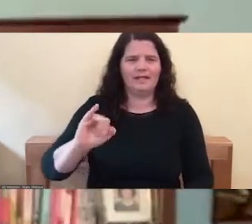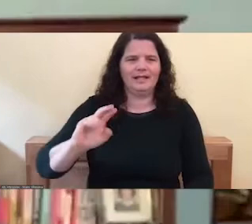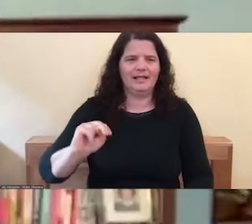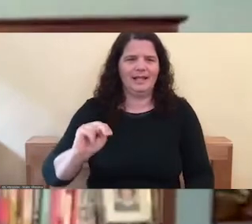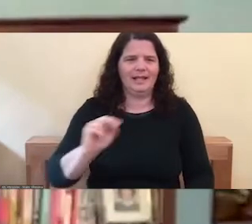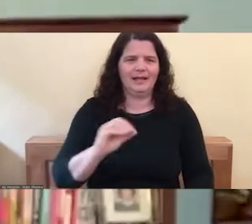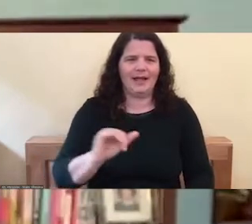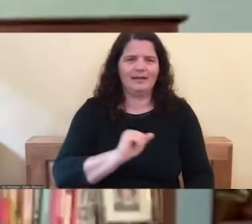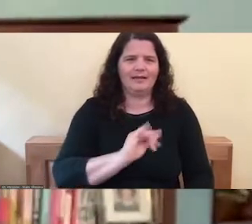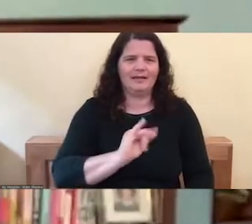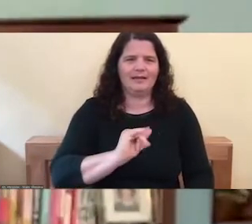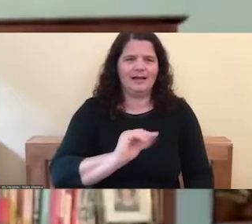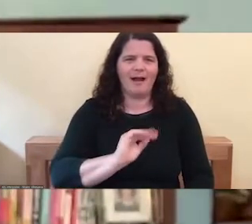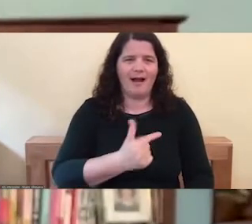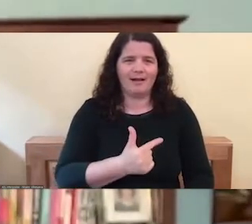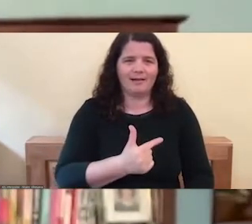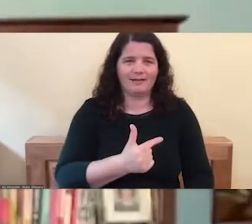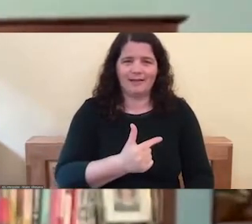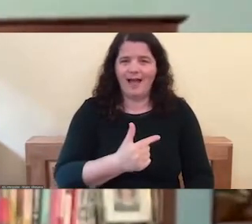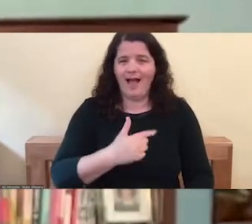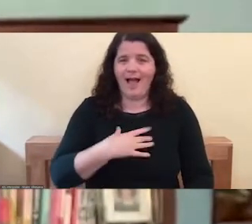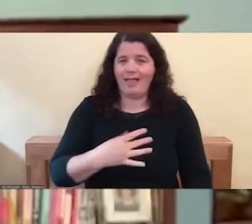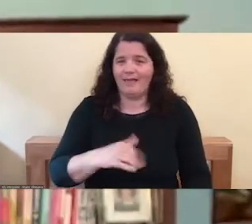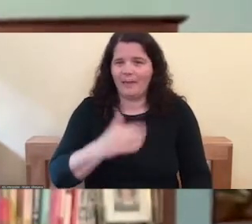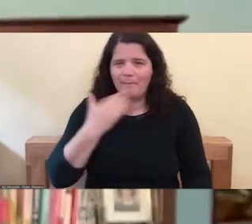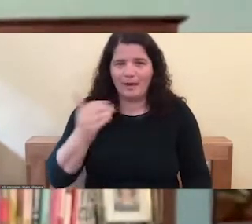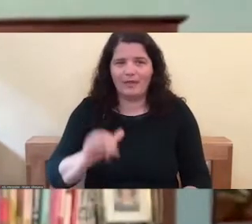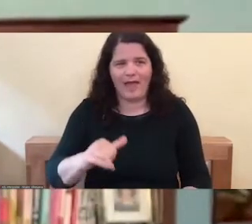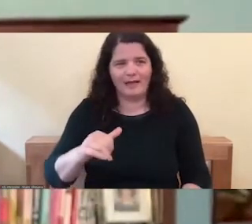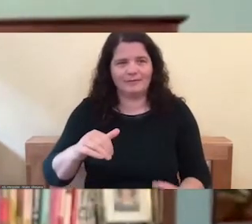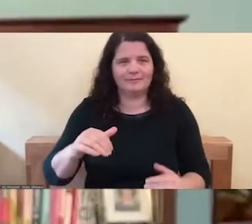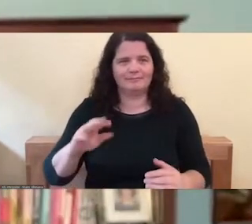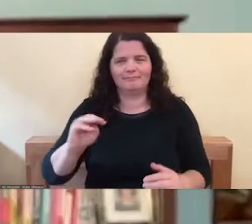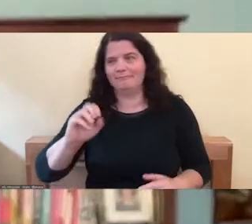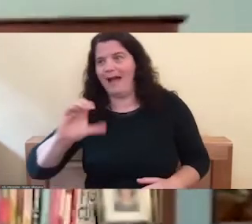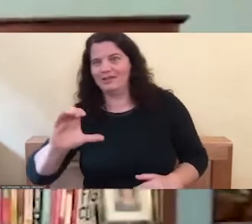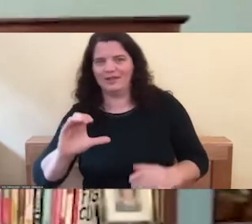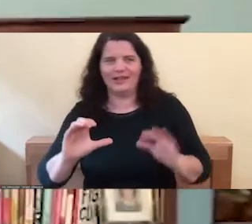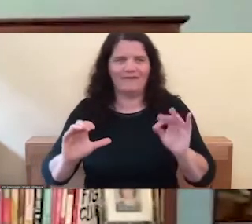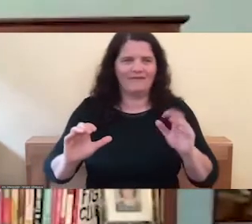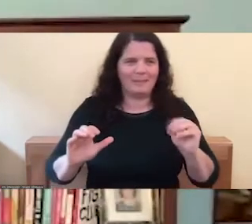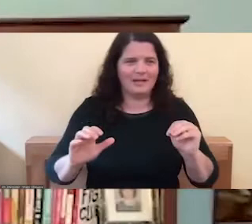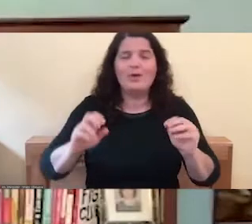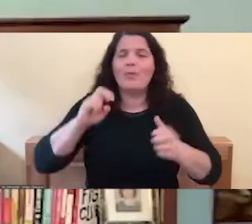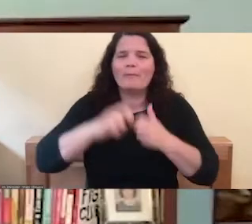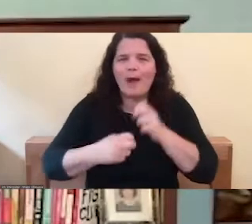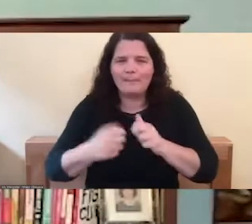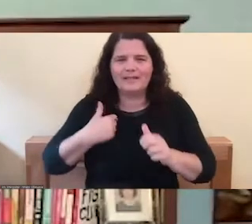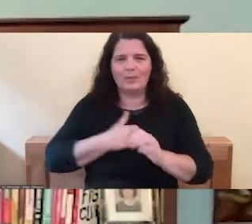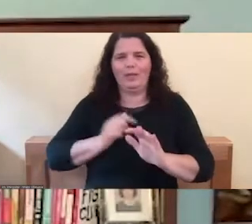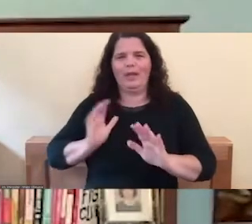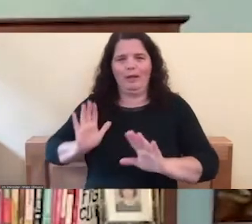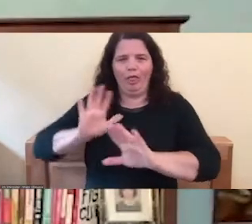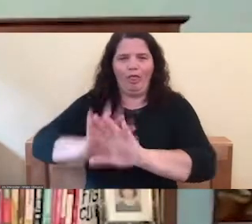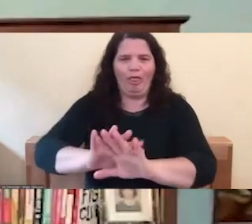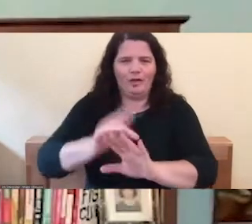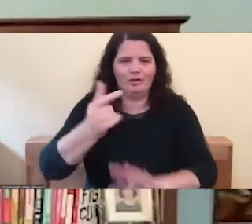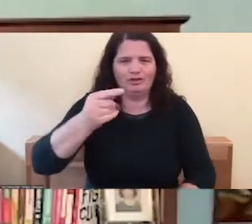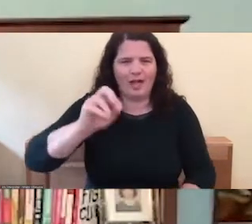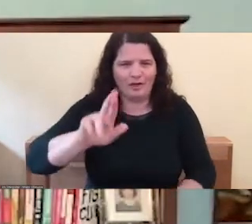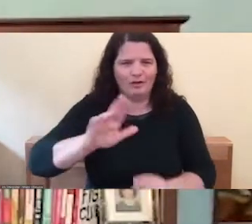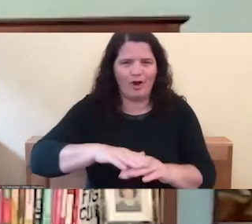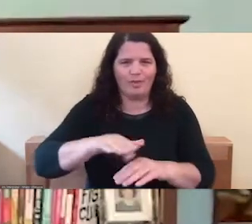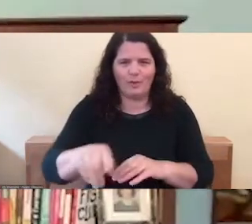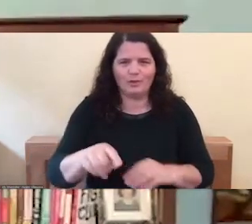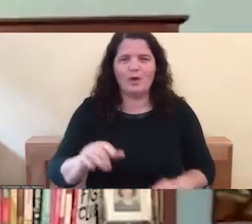feminine, because the whole problem is we've gendered these things, right? So the yin energy is more the accepting, tender